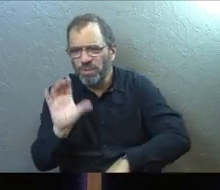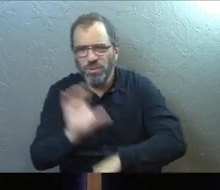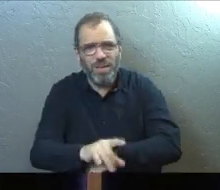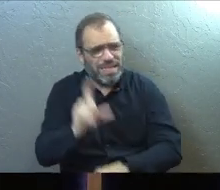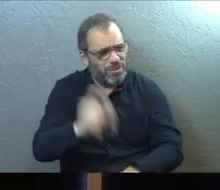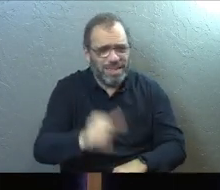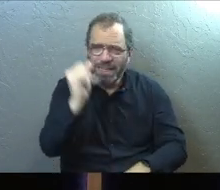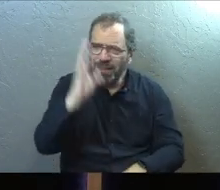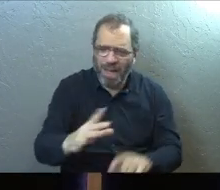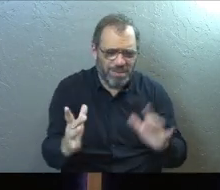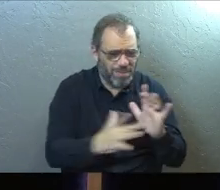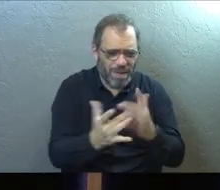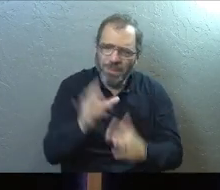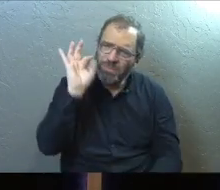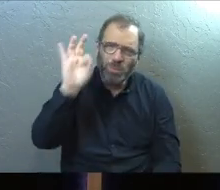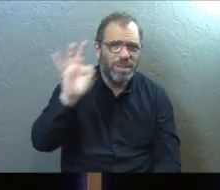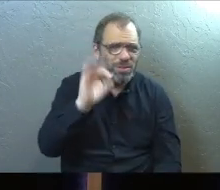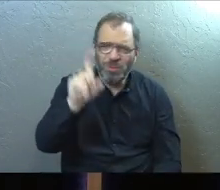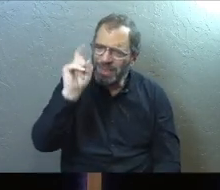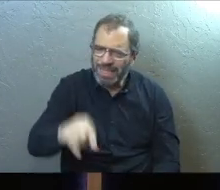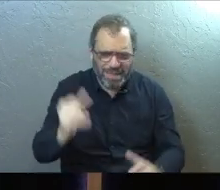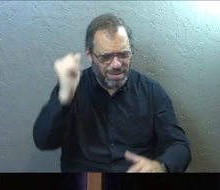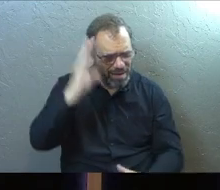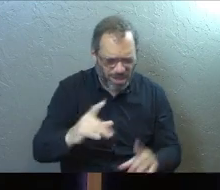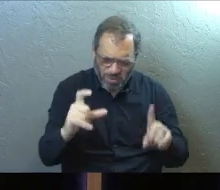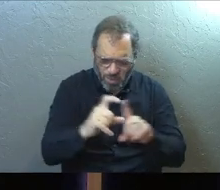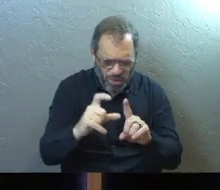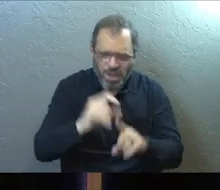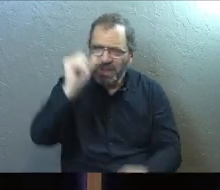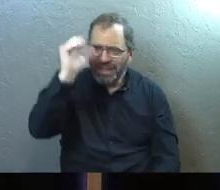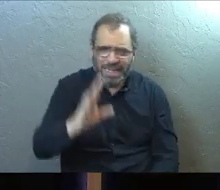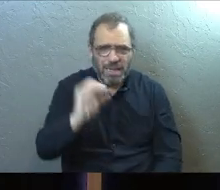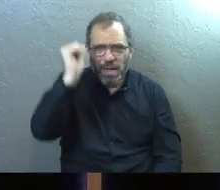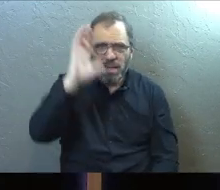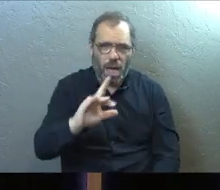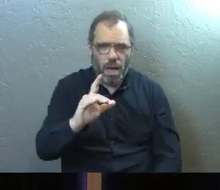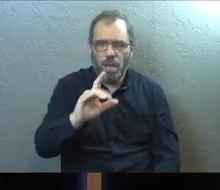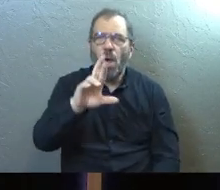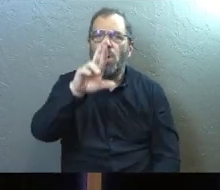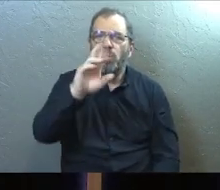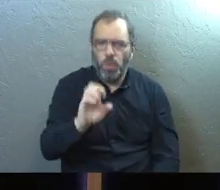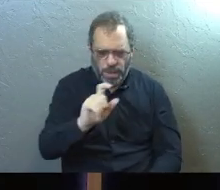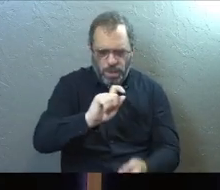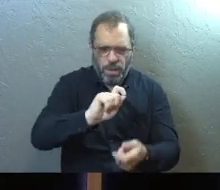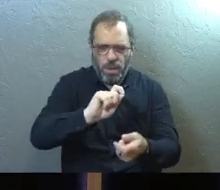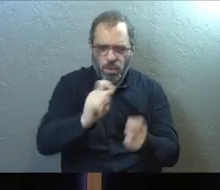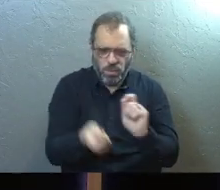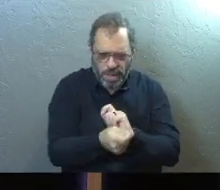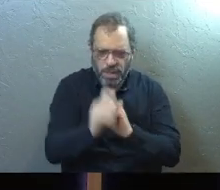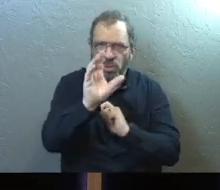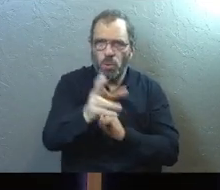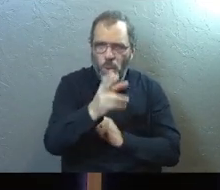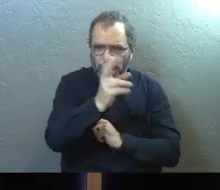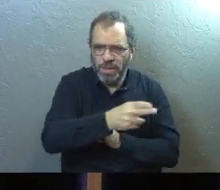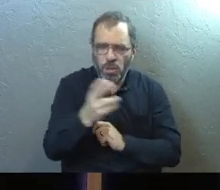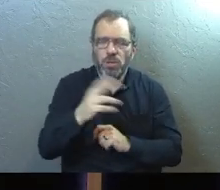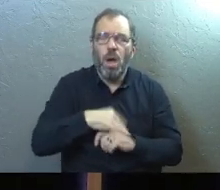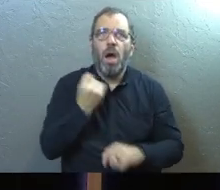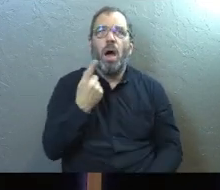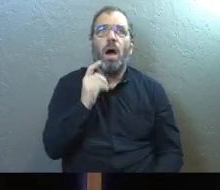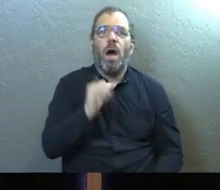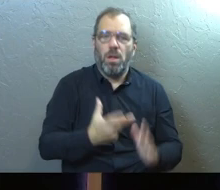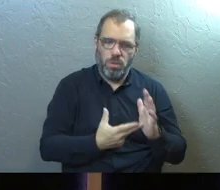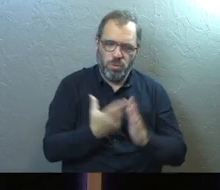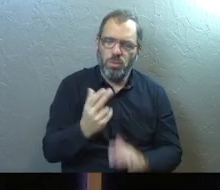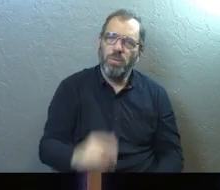You need God's word. You need God to rewrite your personal history for you so that you can understand